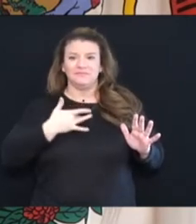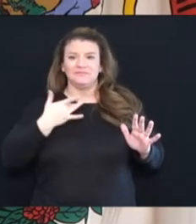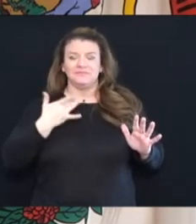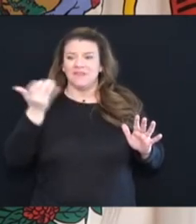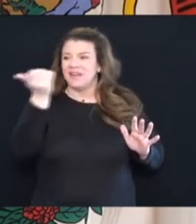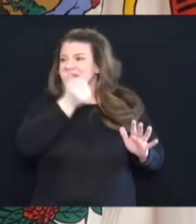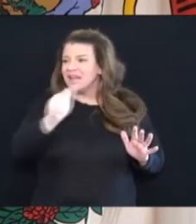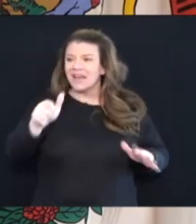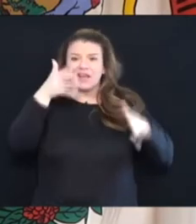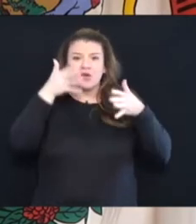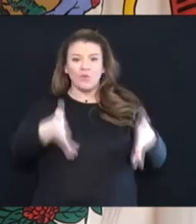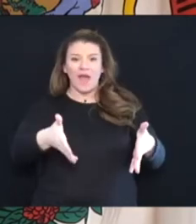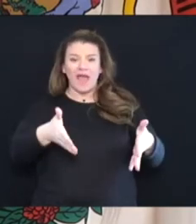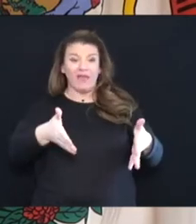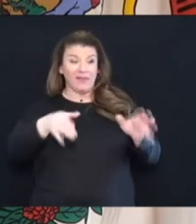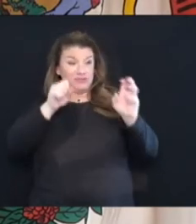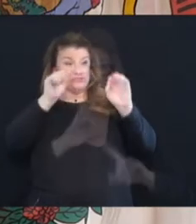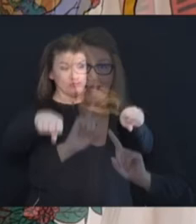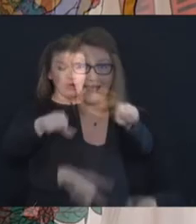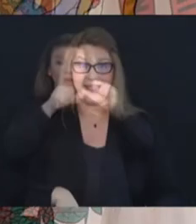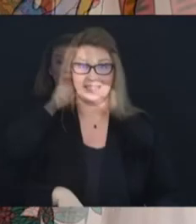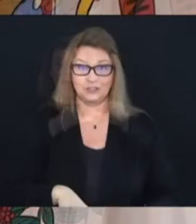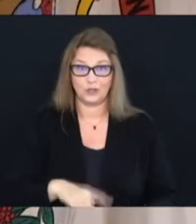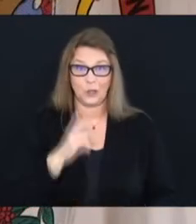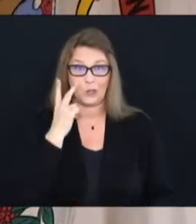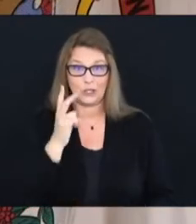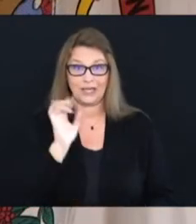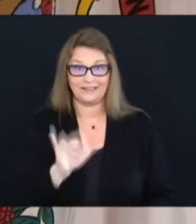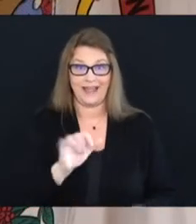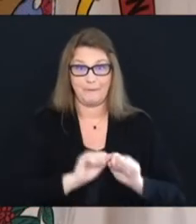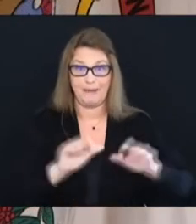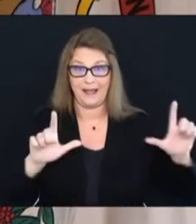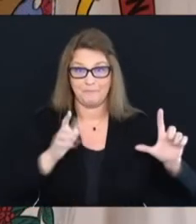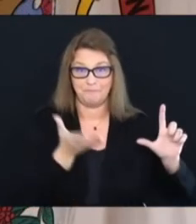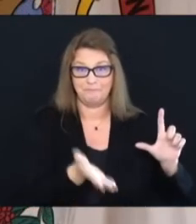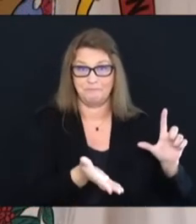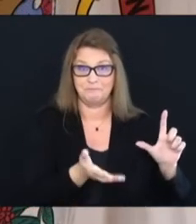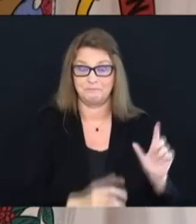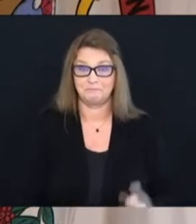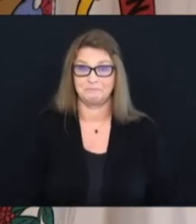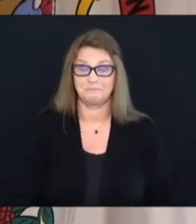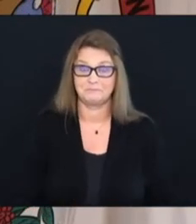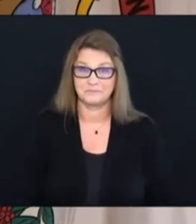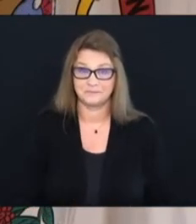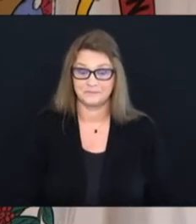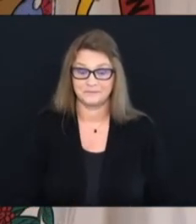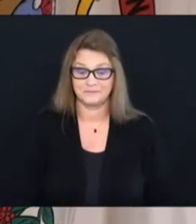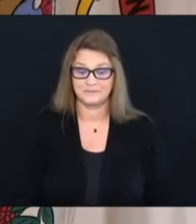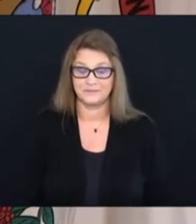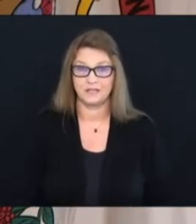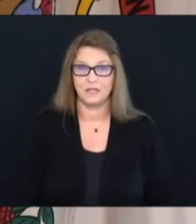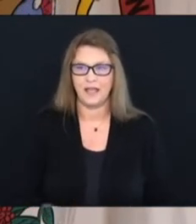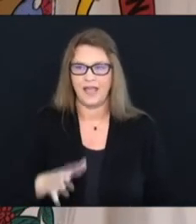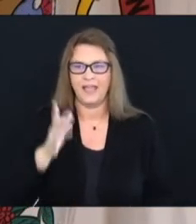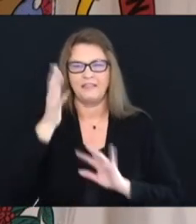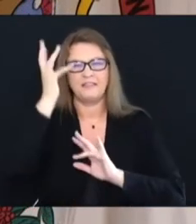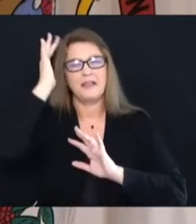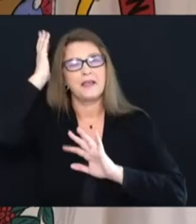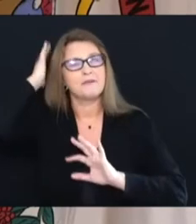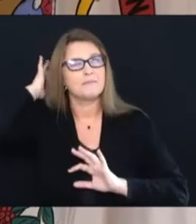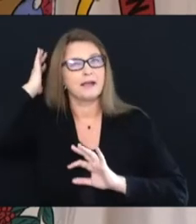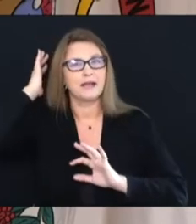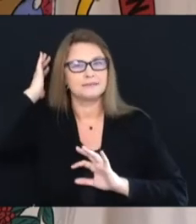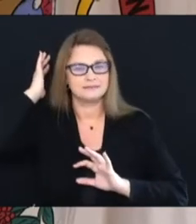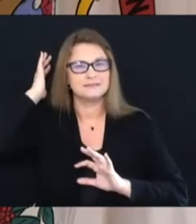this could possibly last for two years. And you know if you look at gosh where we've been and it's been